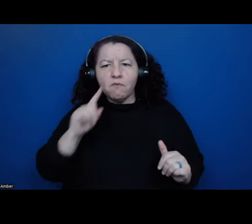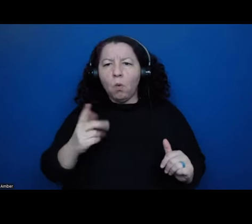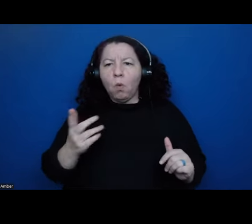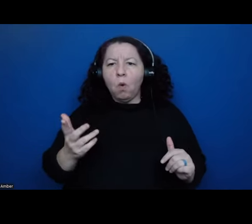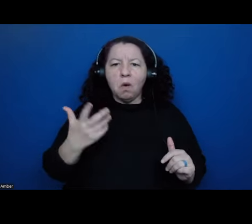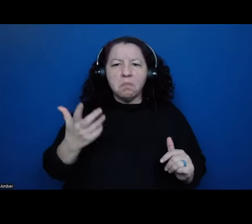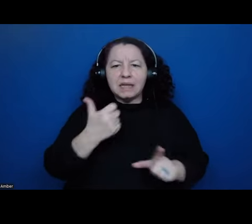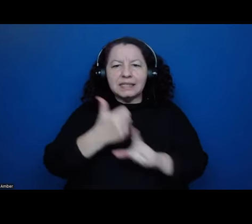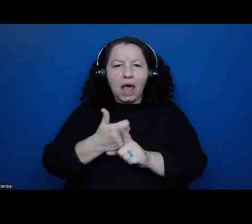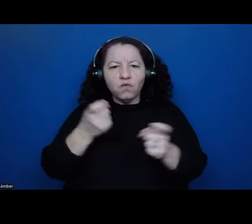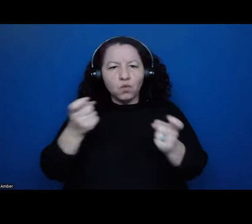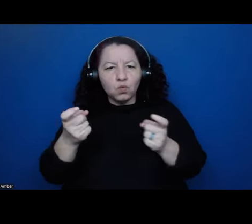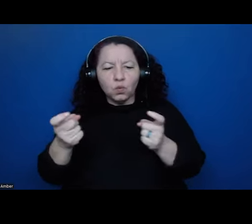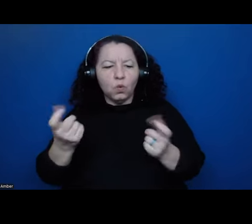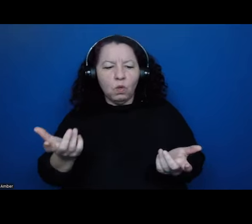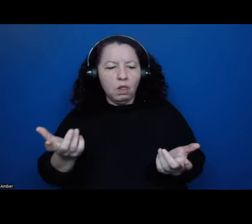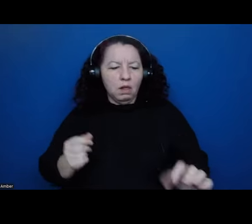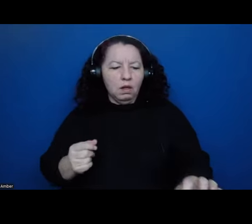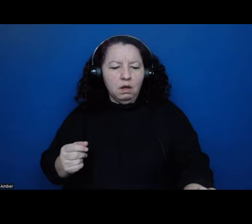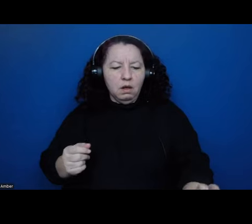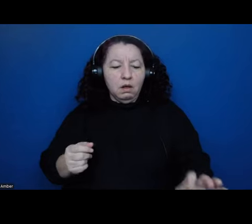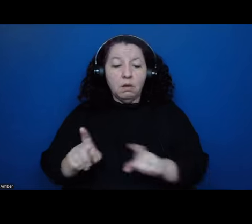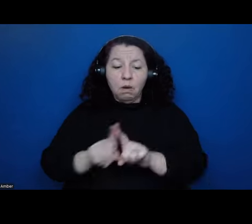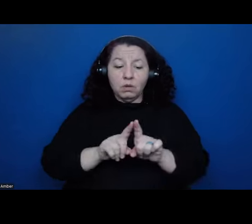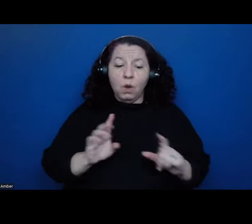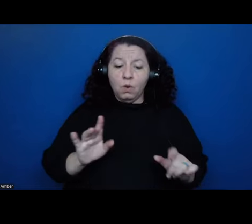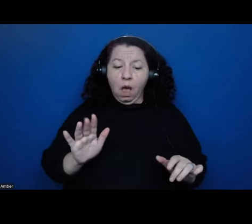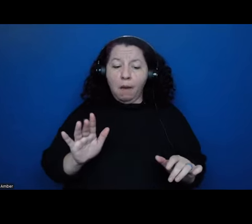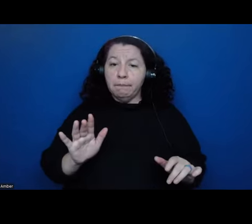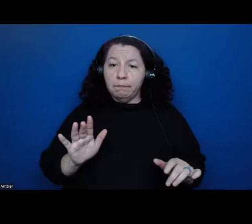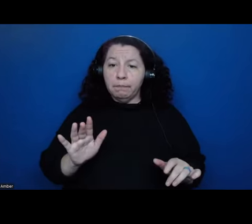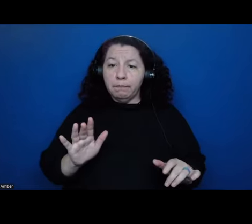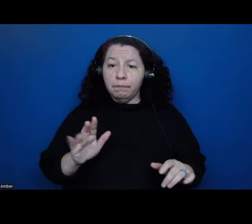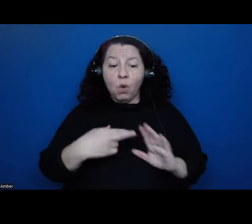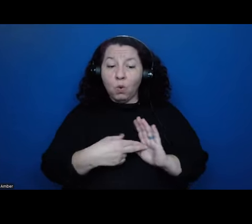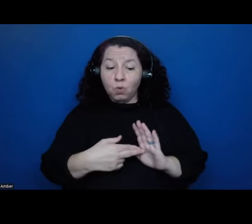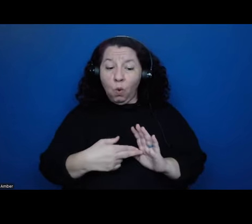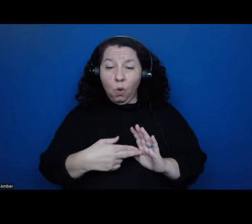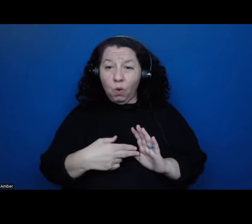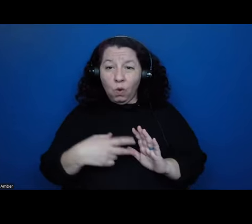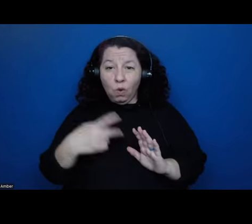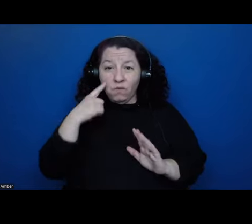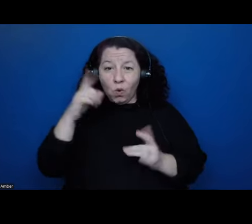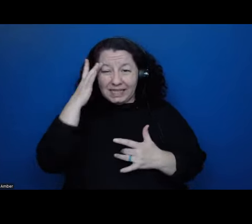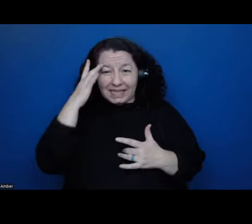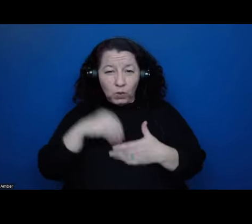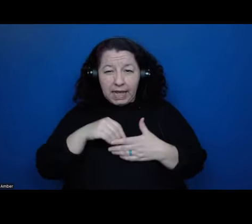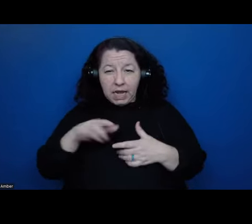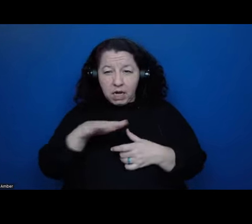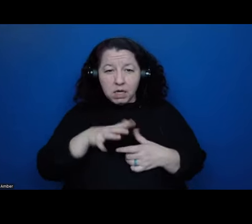self-rule? Uh, also, uh, the role of disease. I think, um,